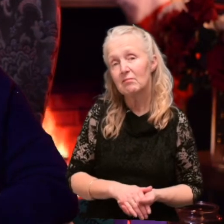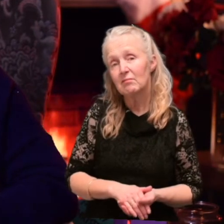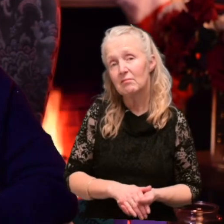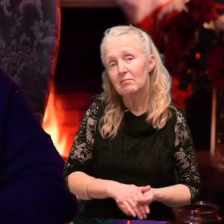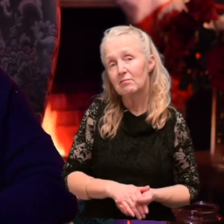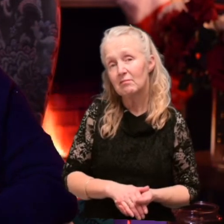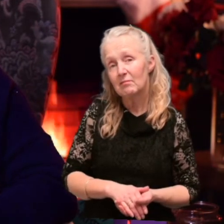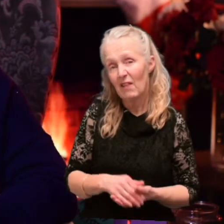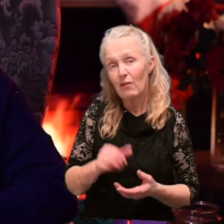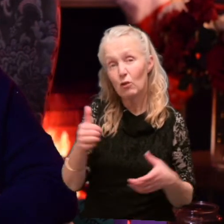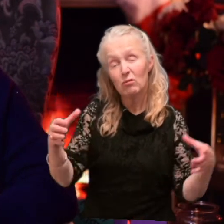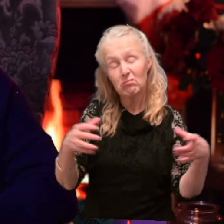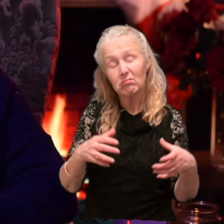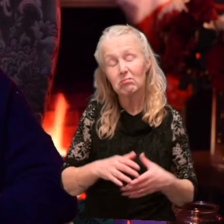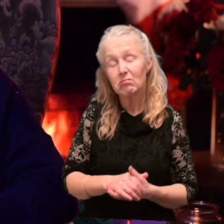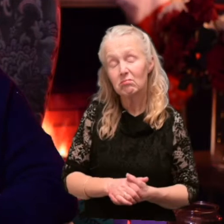They're a good crew.